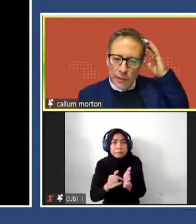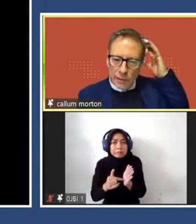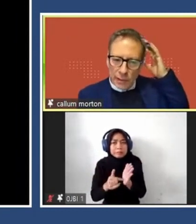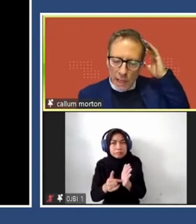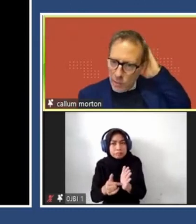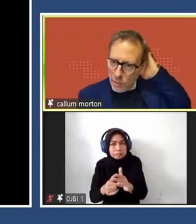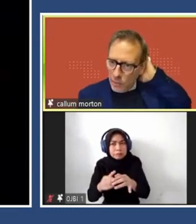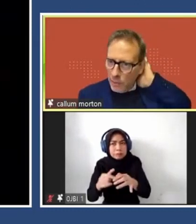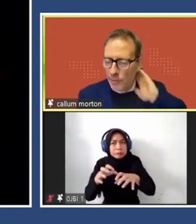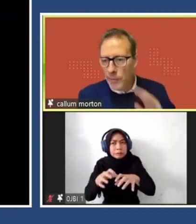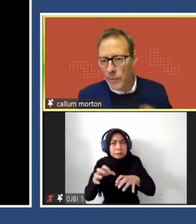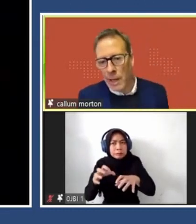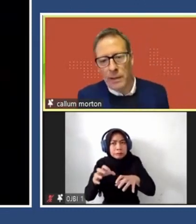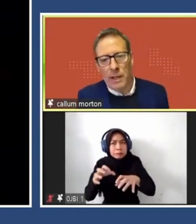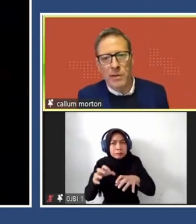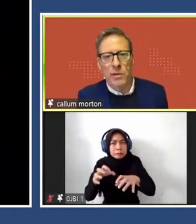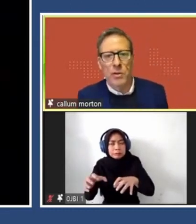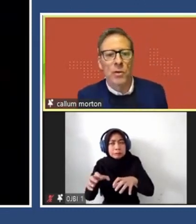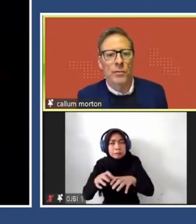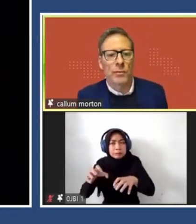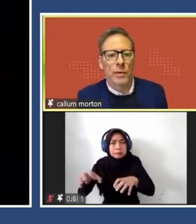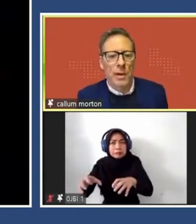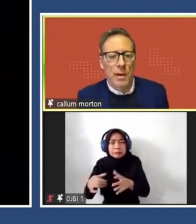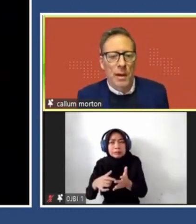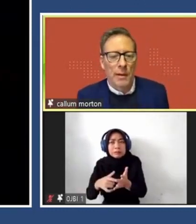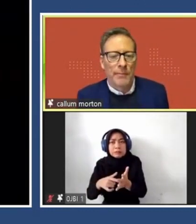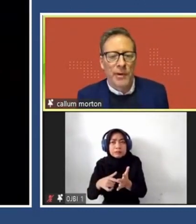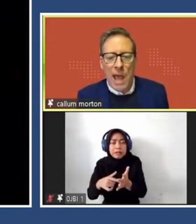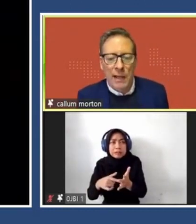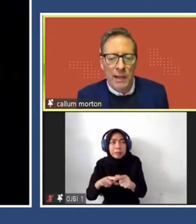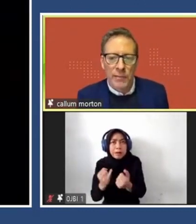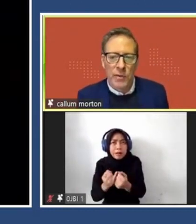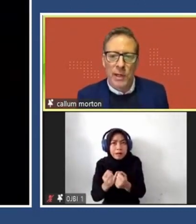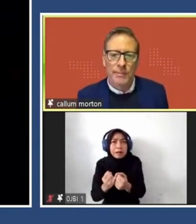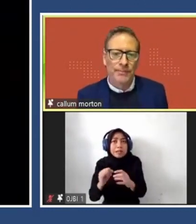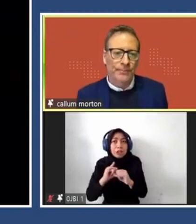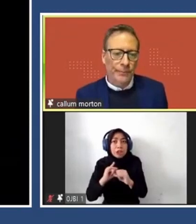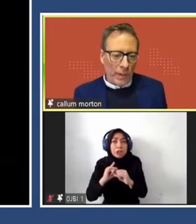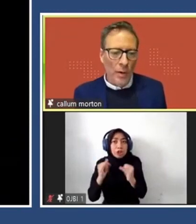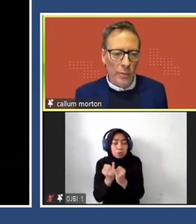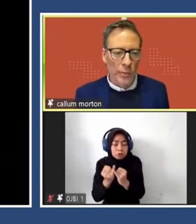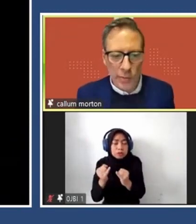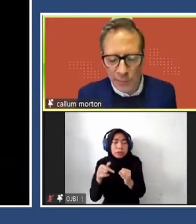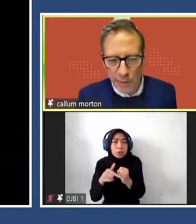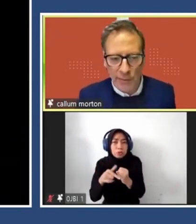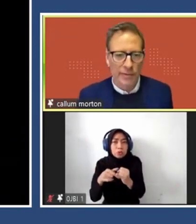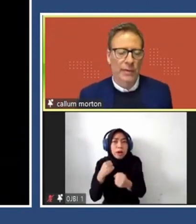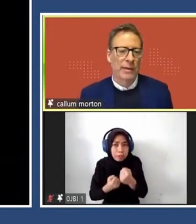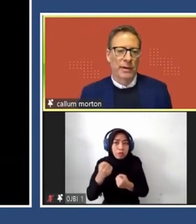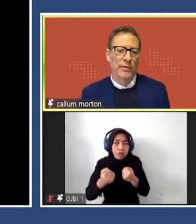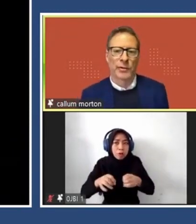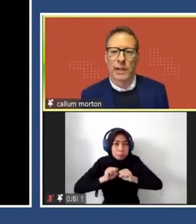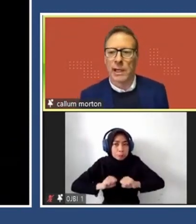large state institution, very active museum, hosts all sorts of